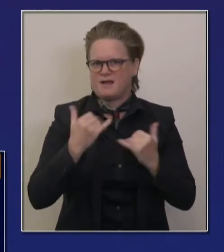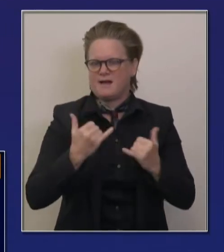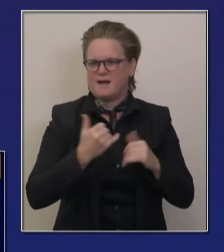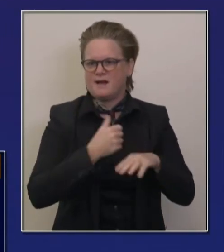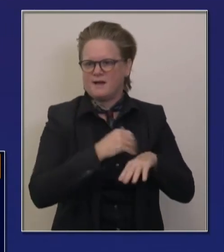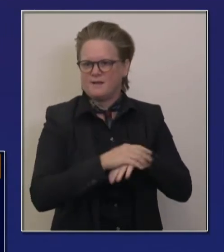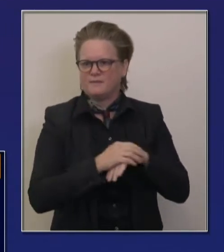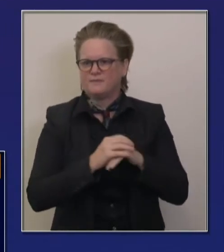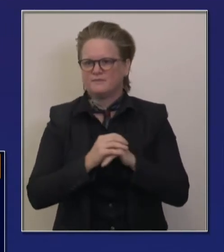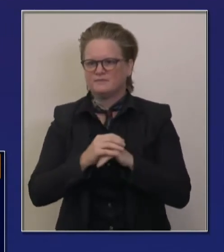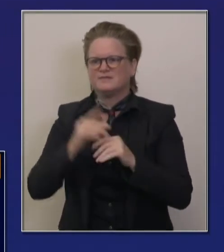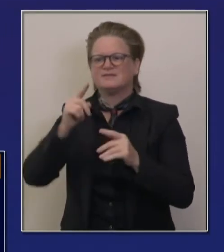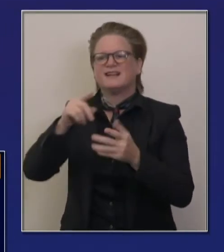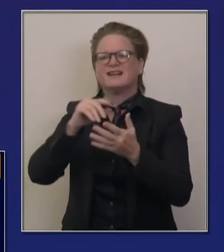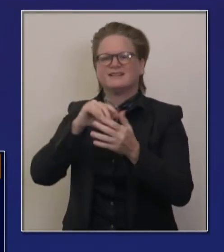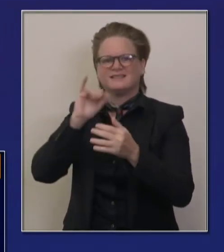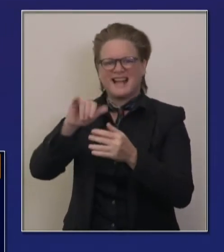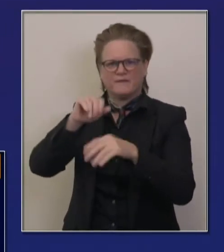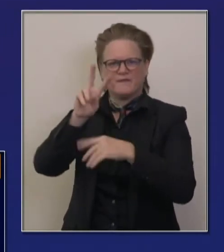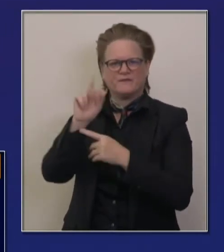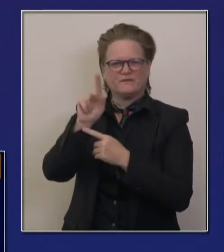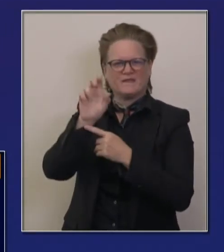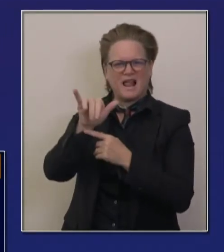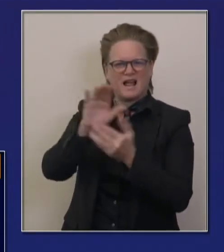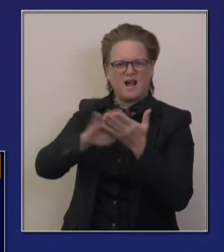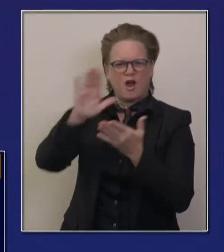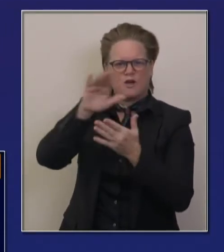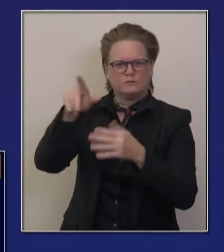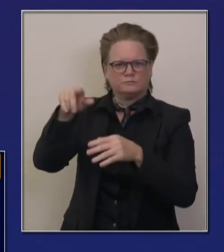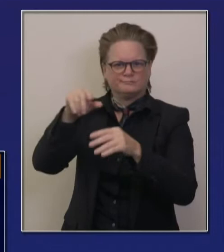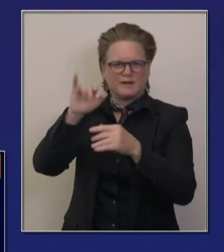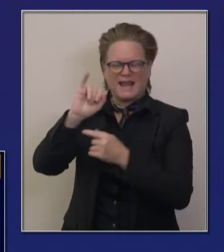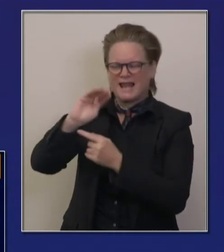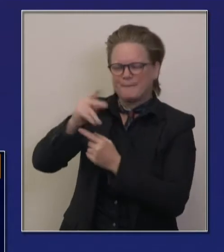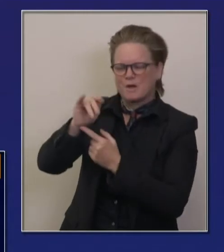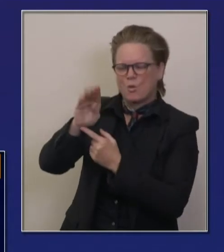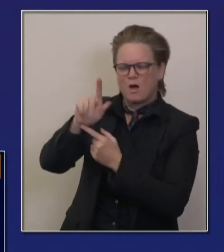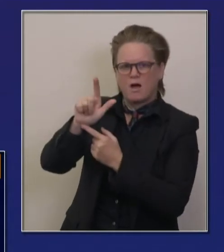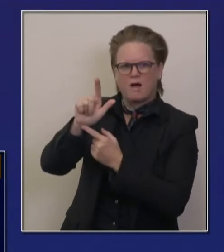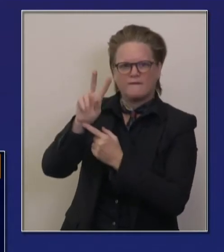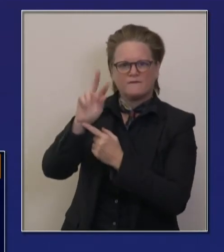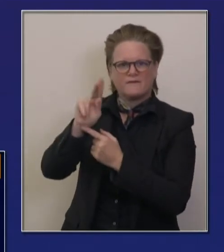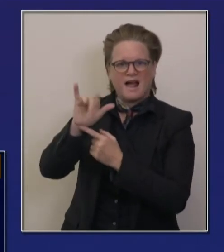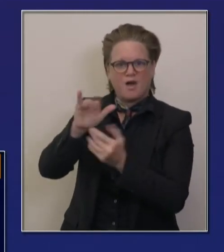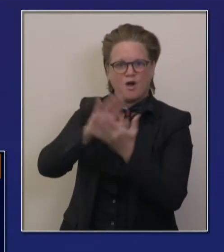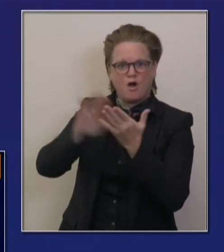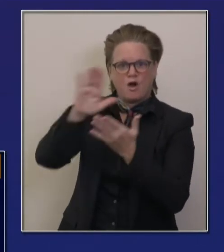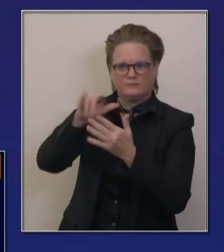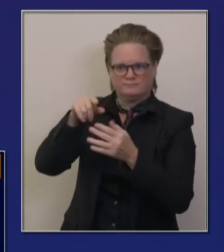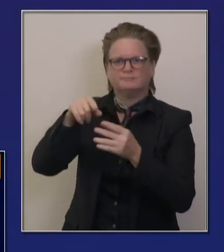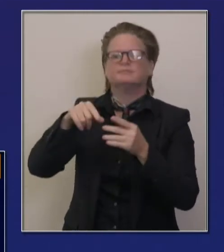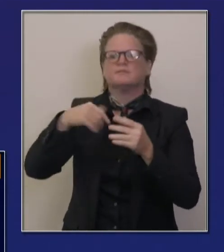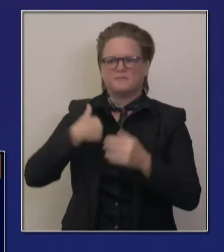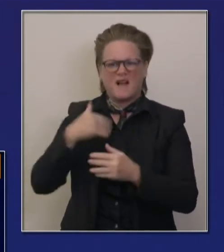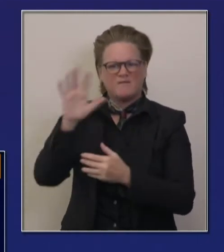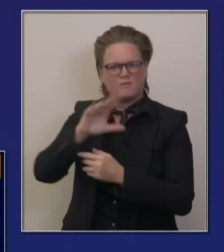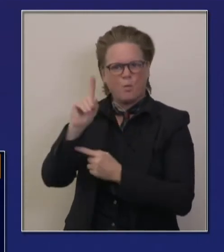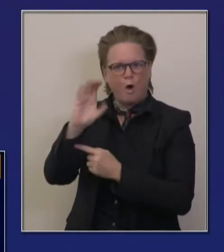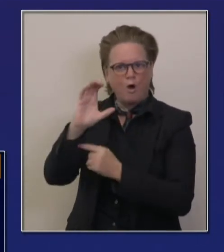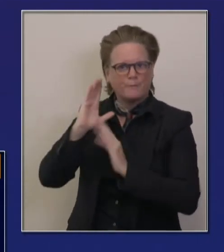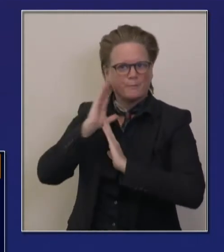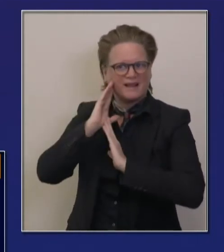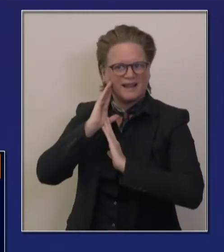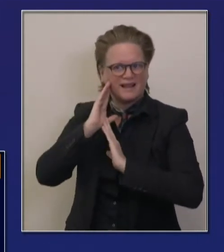patients in the beds, uh, capacity to, uh, provide a hundred beds in warm status down in Imperial Valley